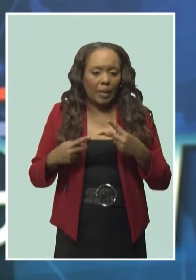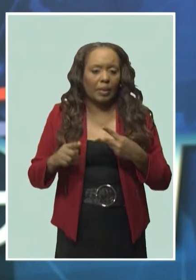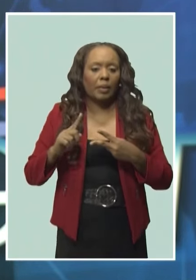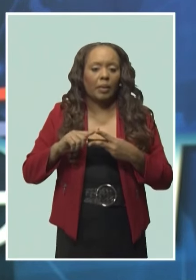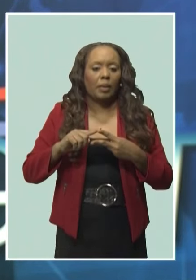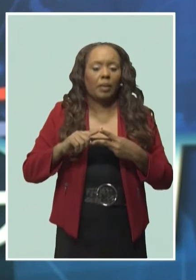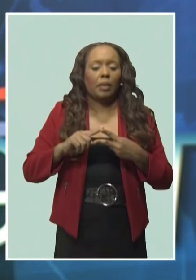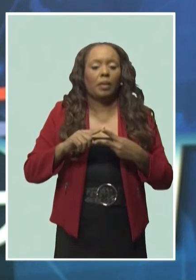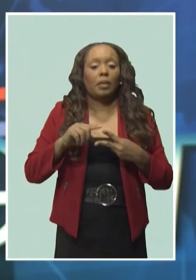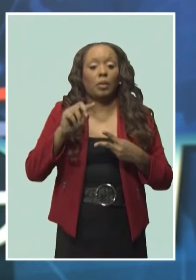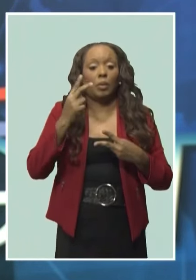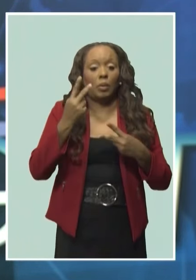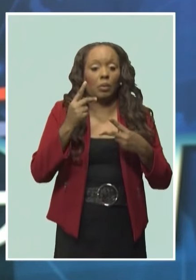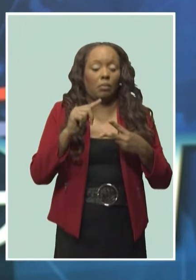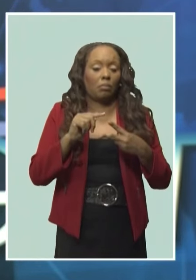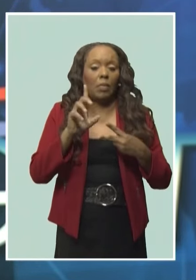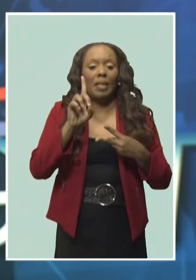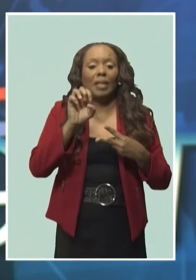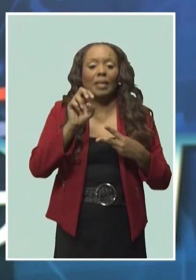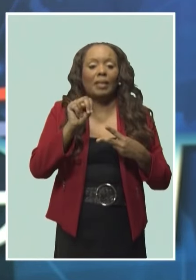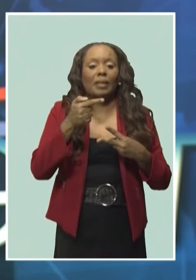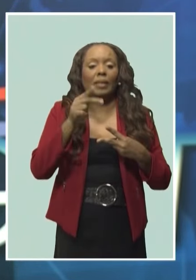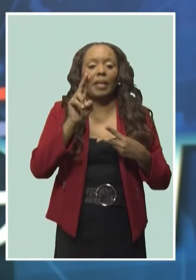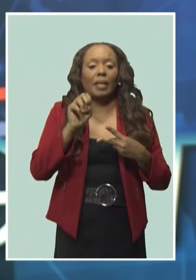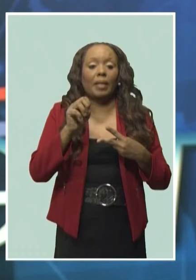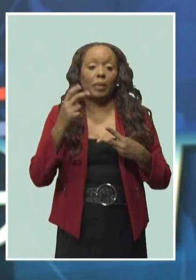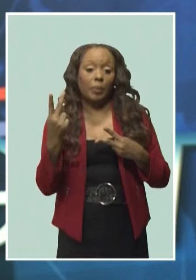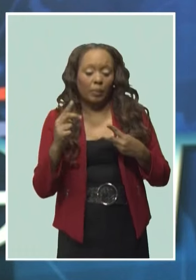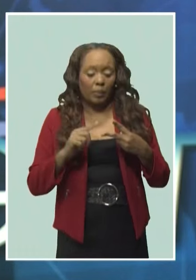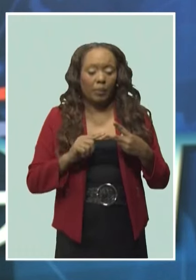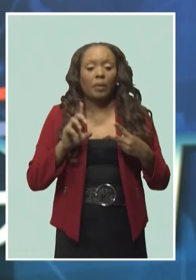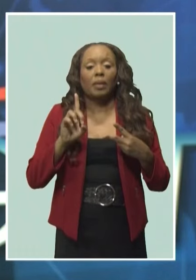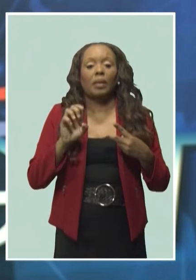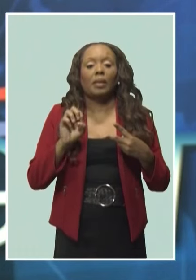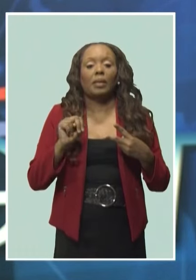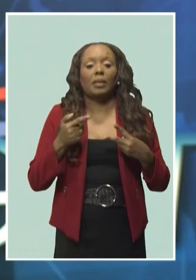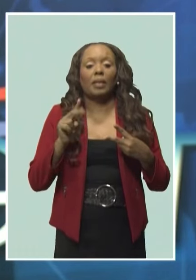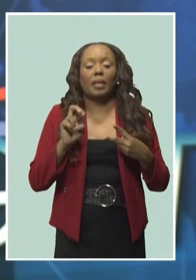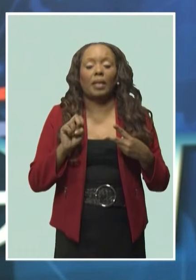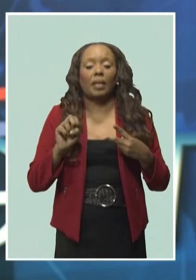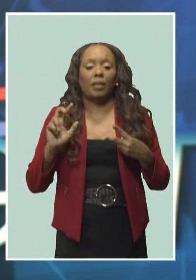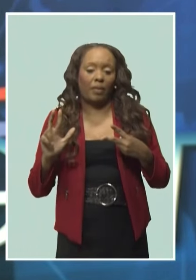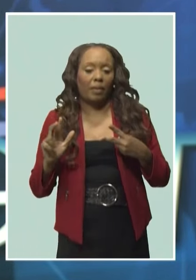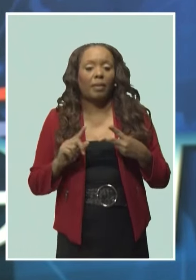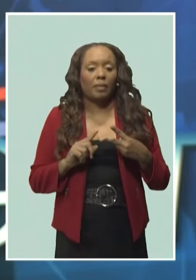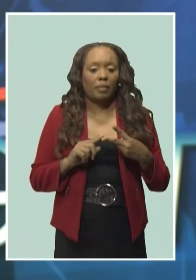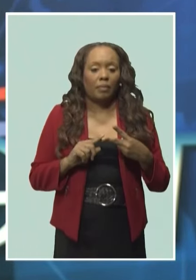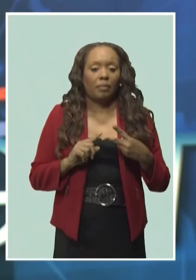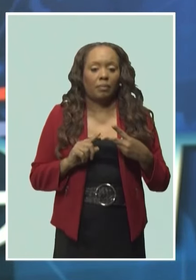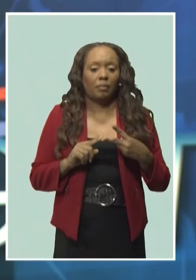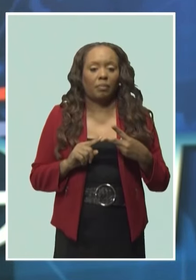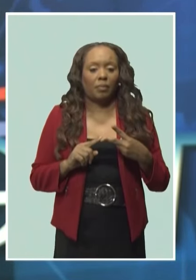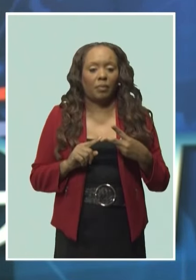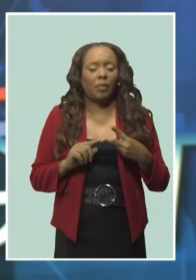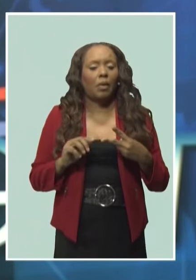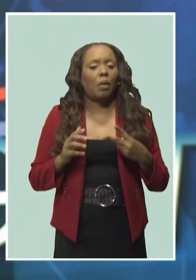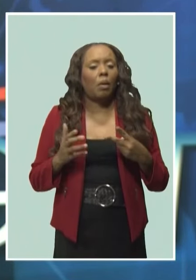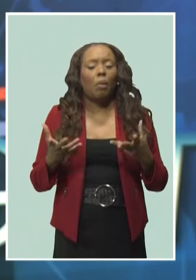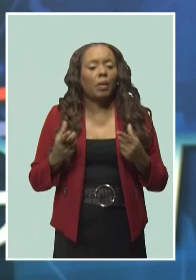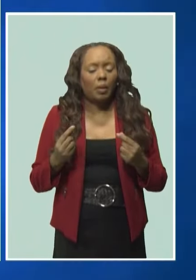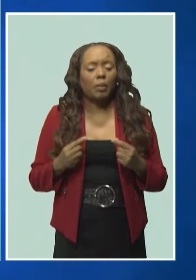subtypes two and three. She adds that to stop the outbreak, adult mosquitoes that contain the virus must be killed.